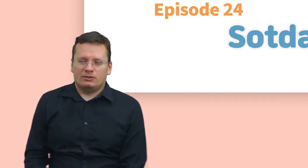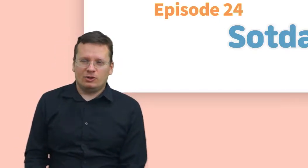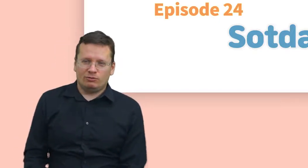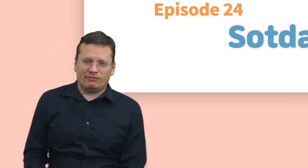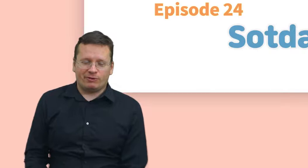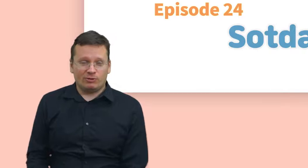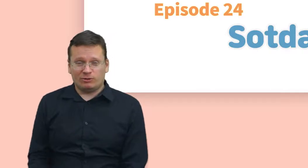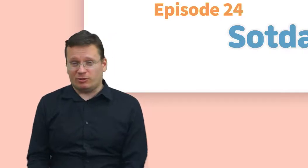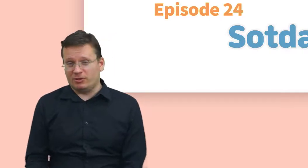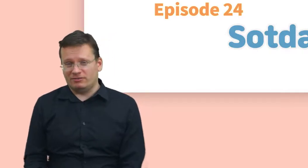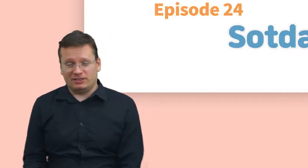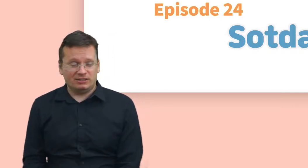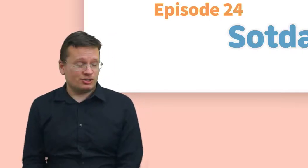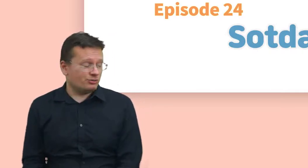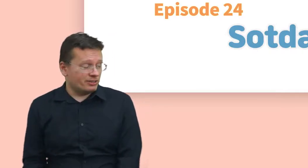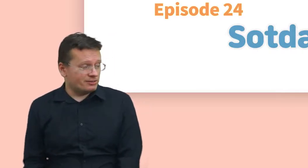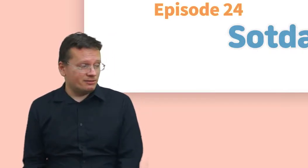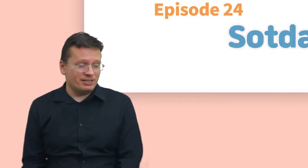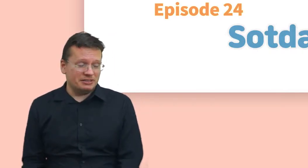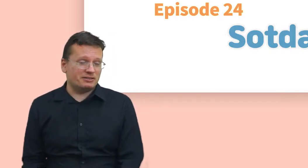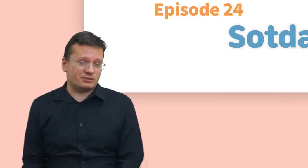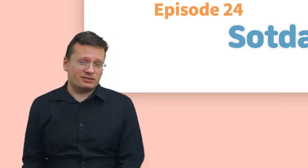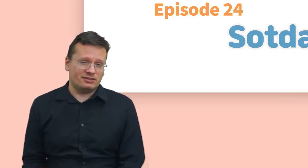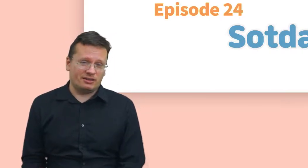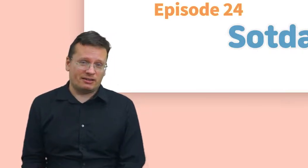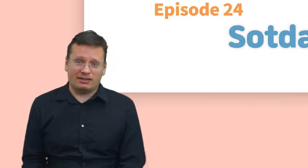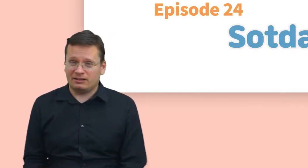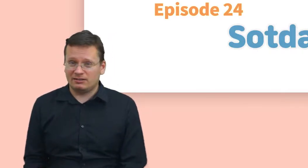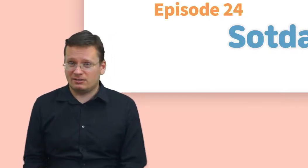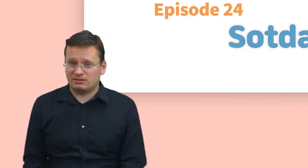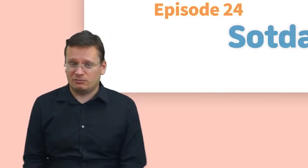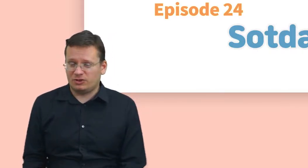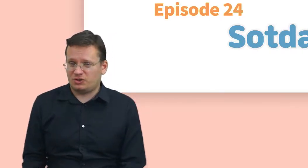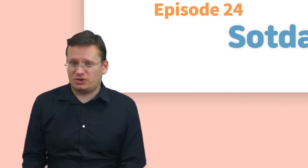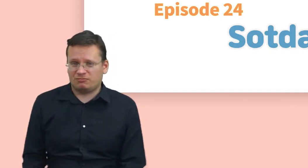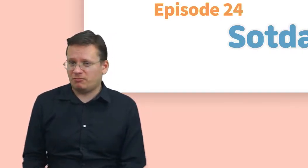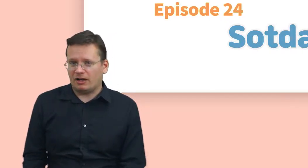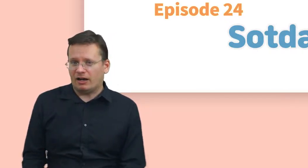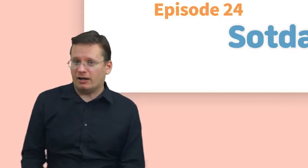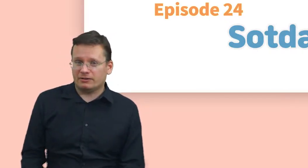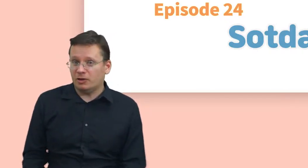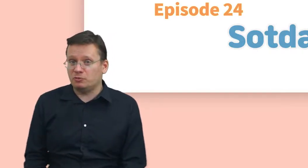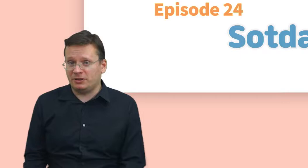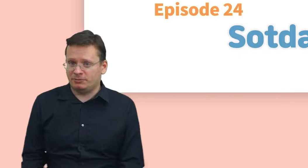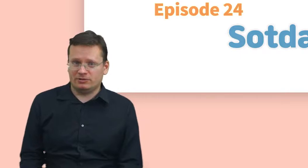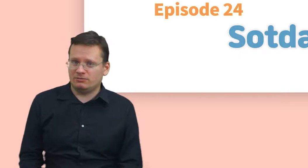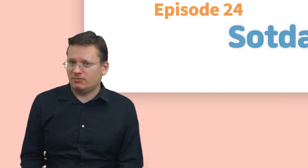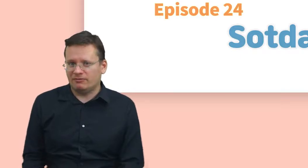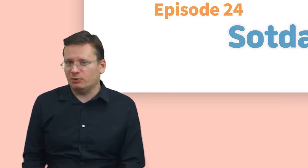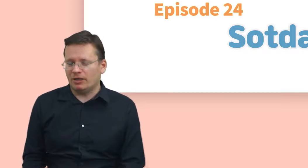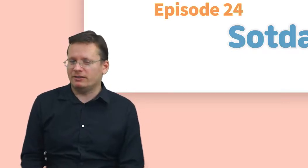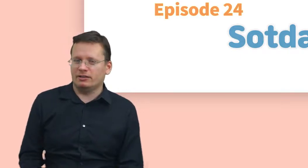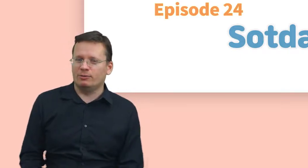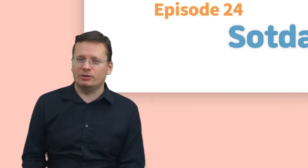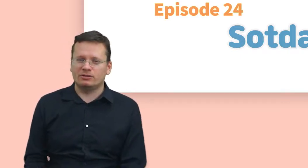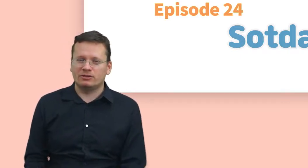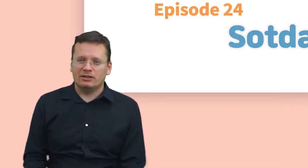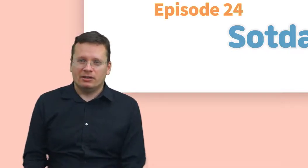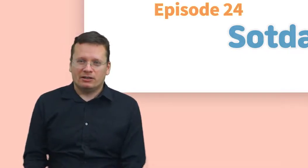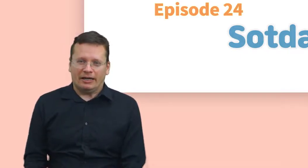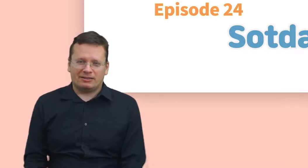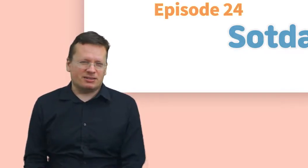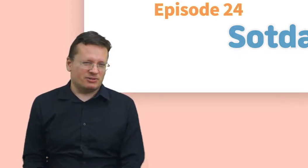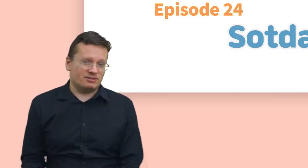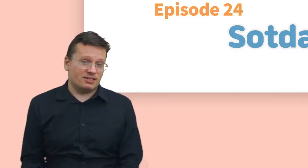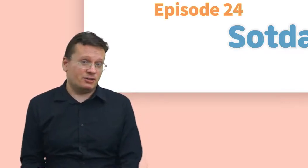You know, if you go to a Korean village, you can see many interesting things which town people have no idea about,